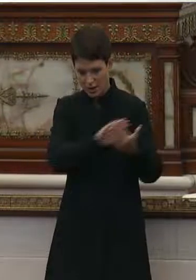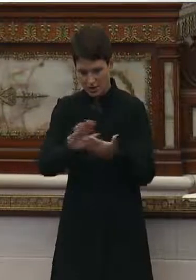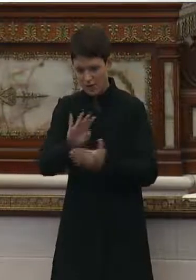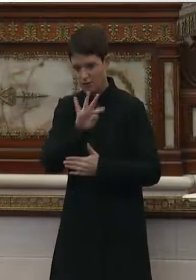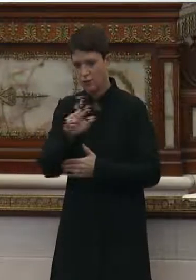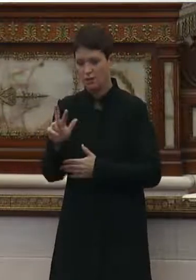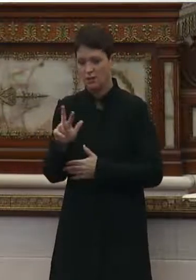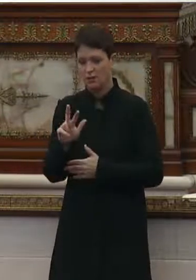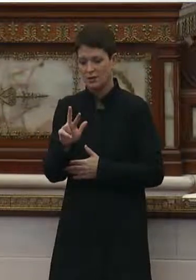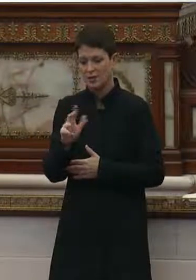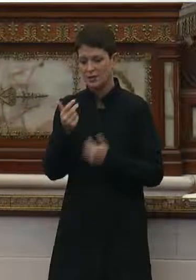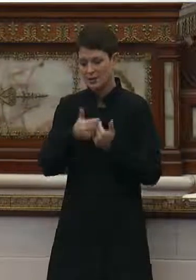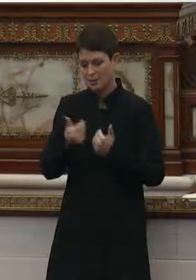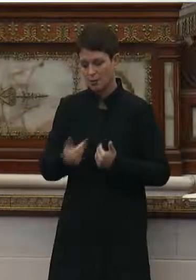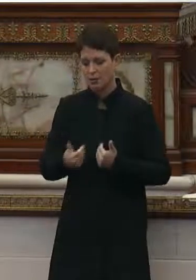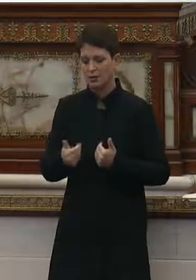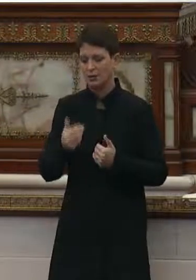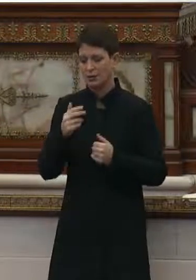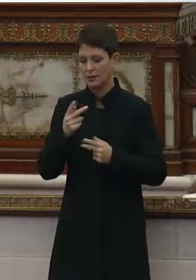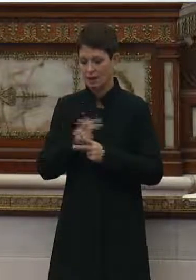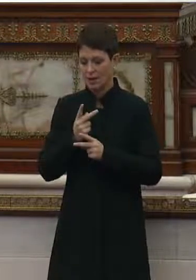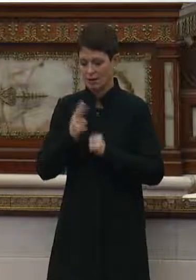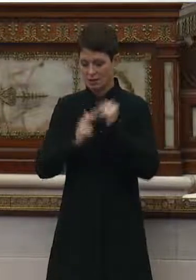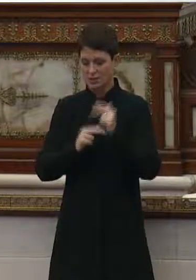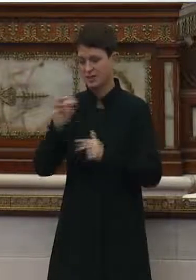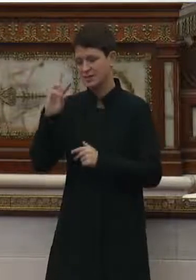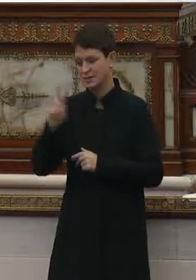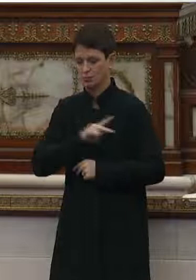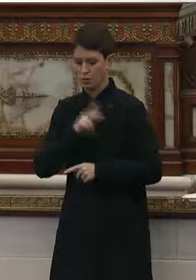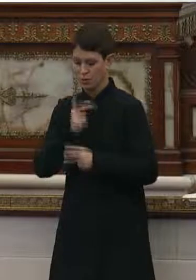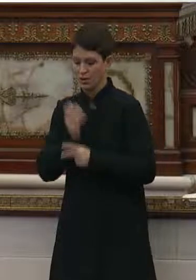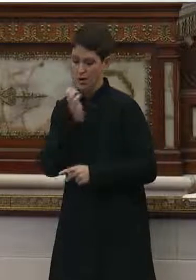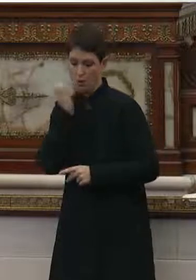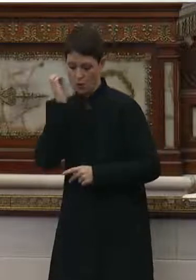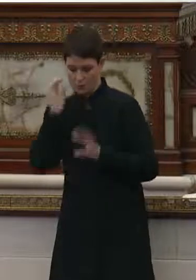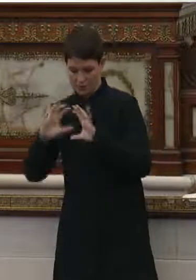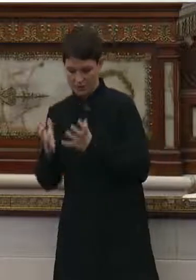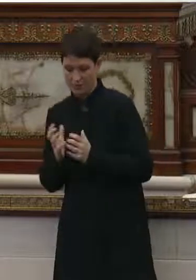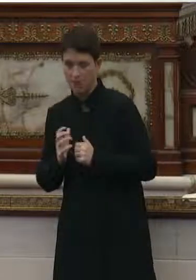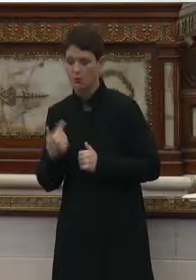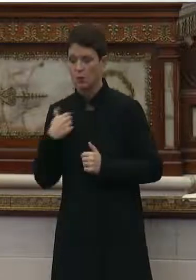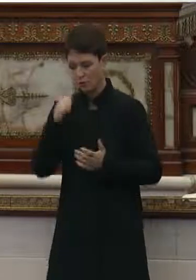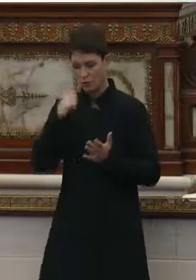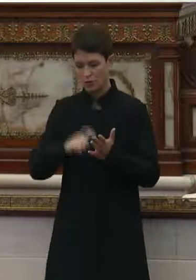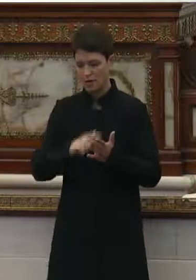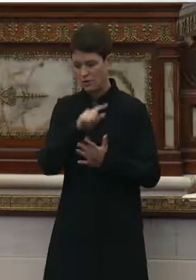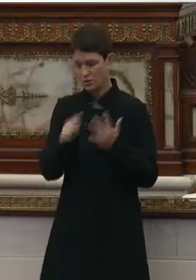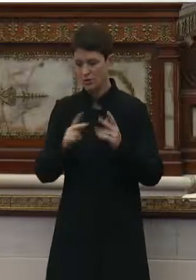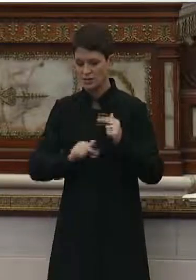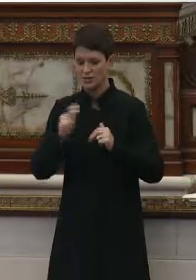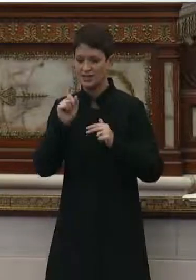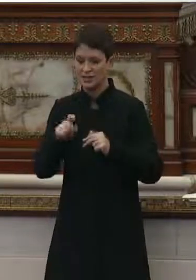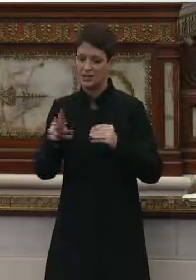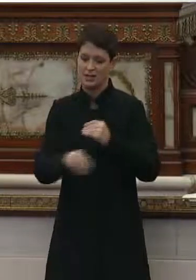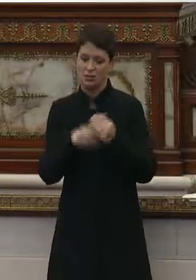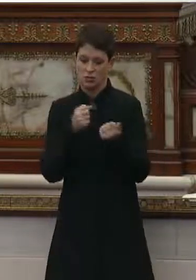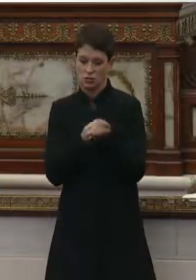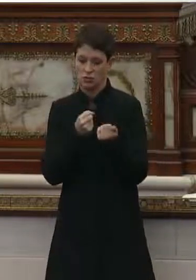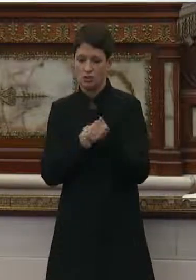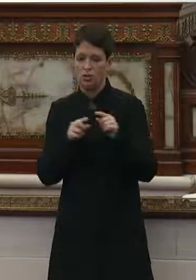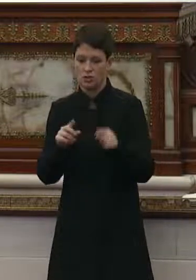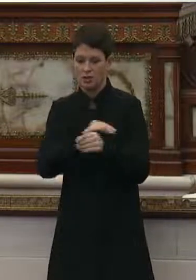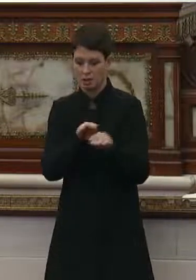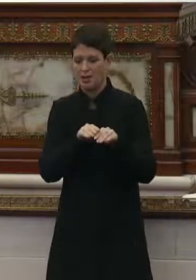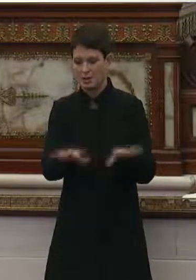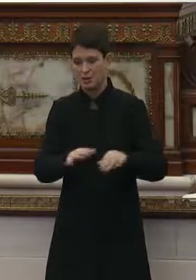43 separate long-term care facilities and six personal care homes. We recognize, though, that these facilities need additional support during